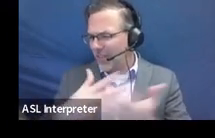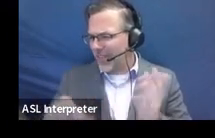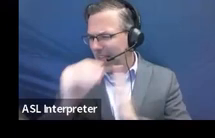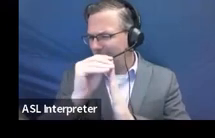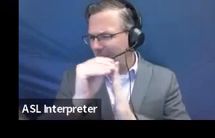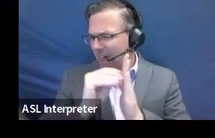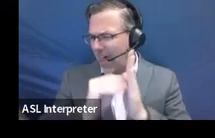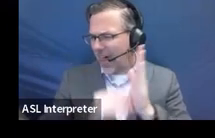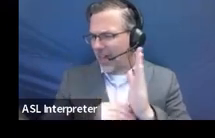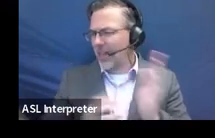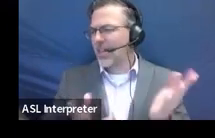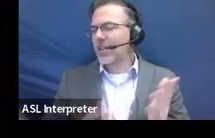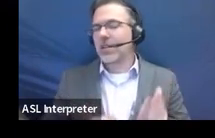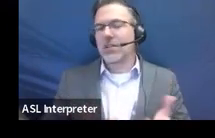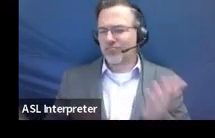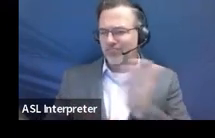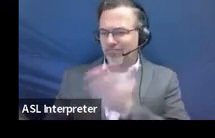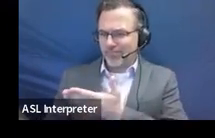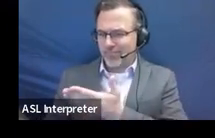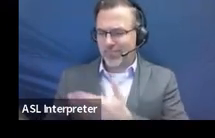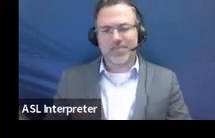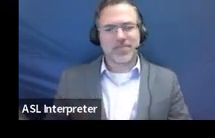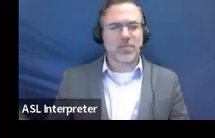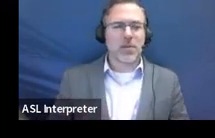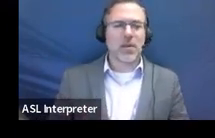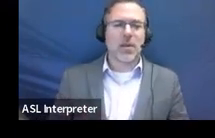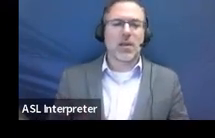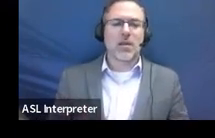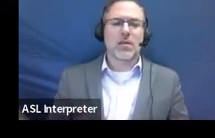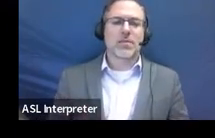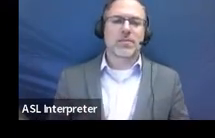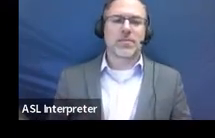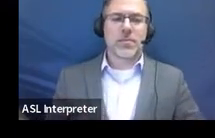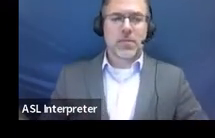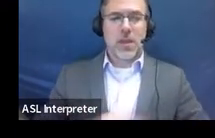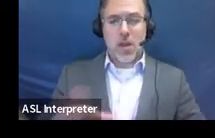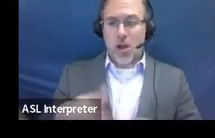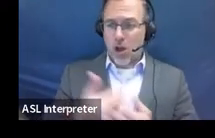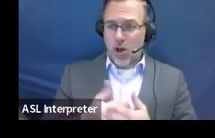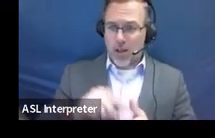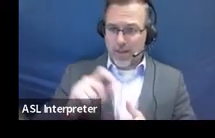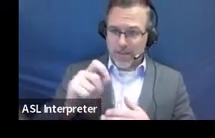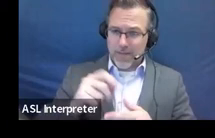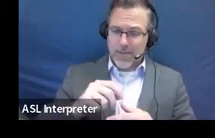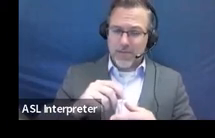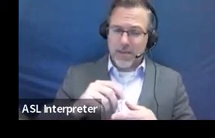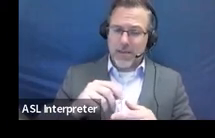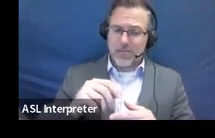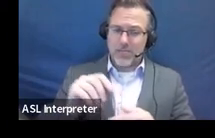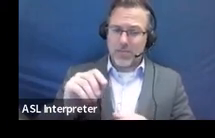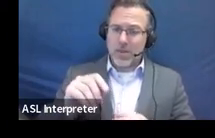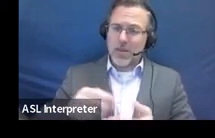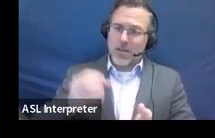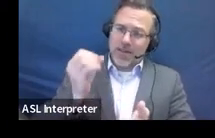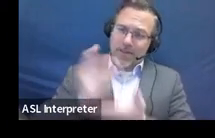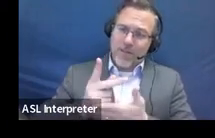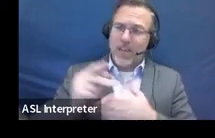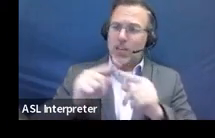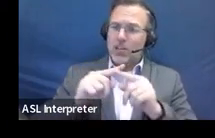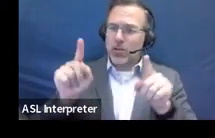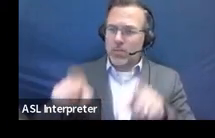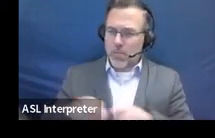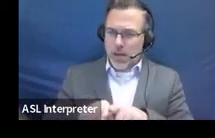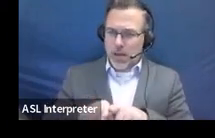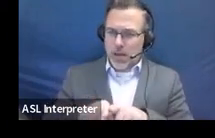And then just making sure that all of those verification boxes include a data source, such as an evaluation or